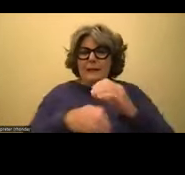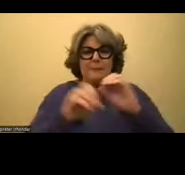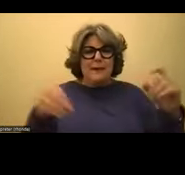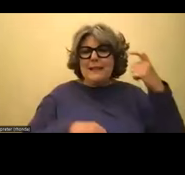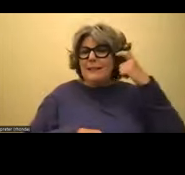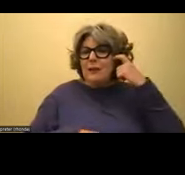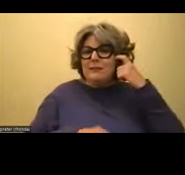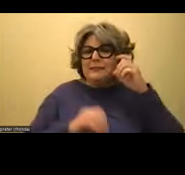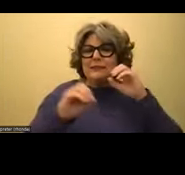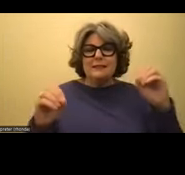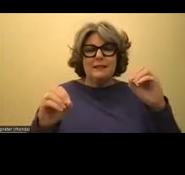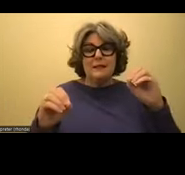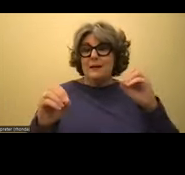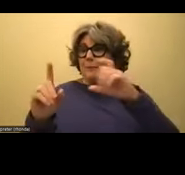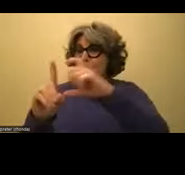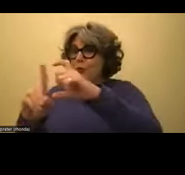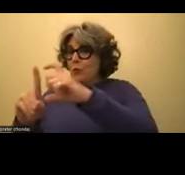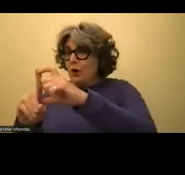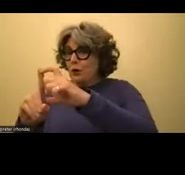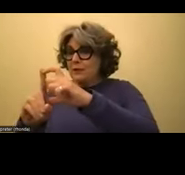no meaning attached to them.